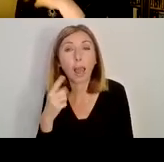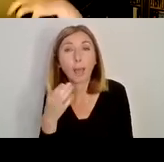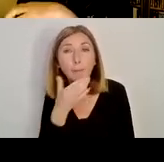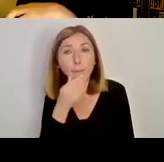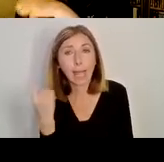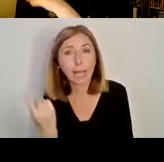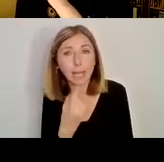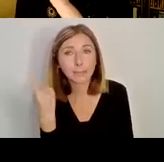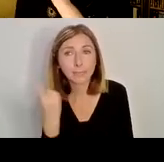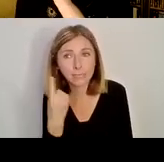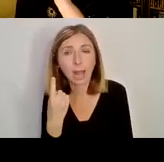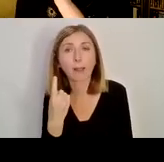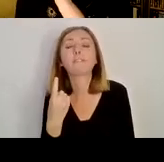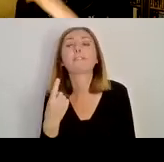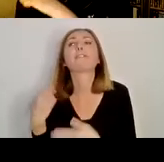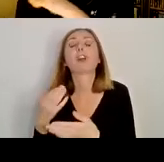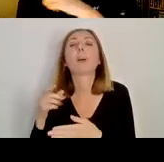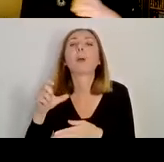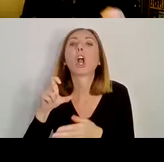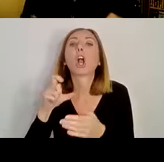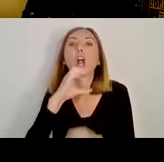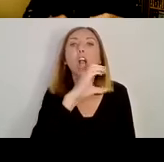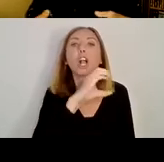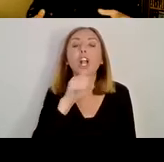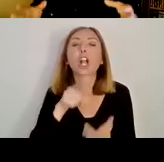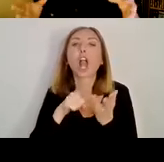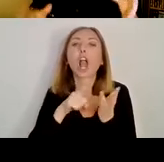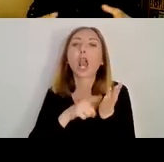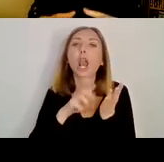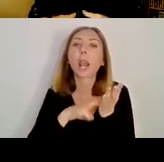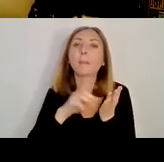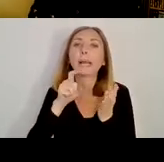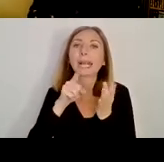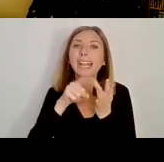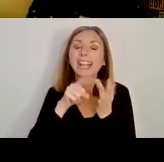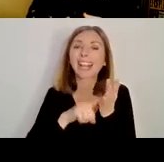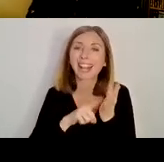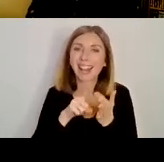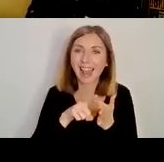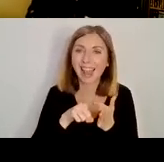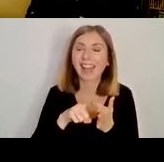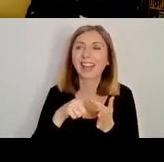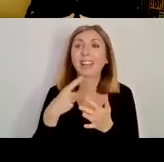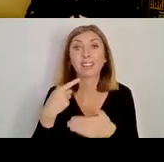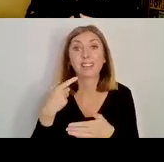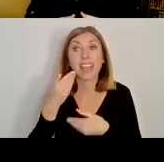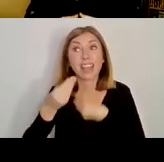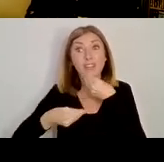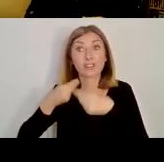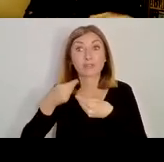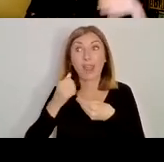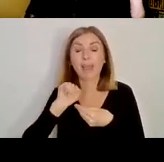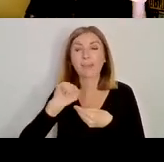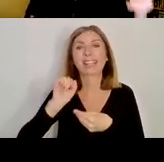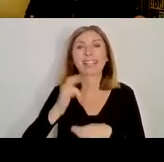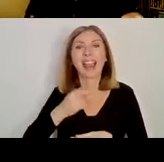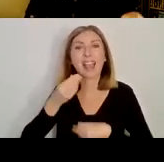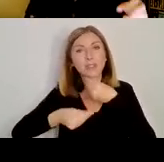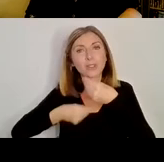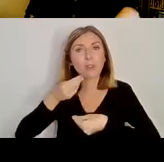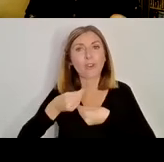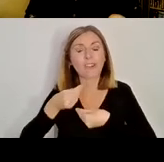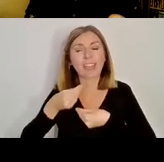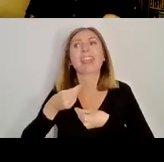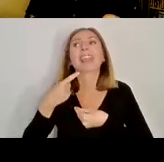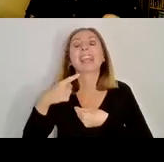Colm Cilla. And in the biography of Colm Cilla, they're described as meeting on a number of occasions. On one occasion, they